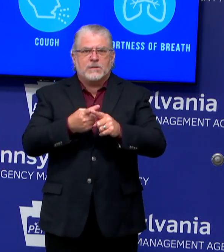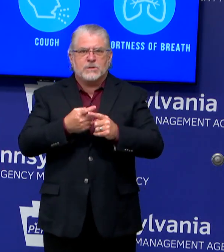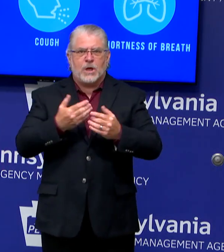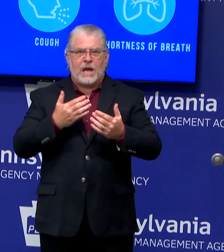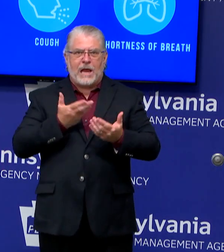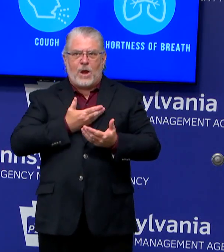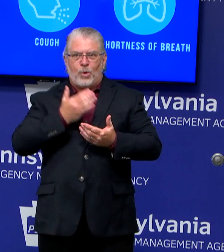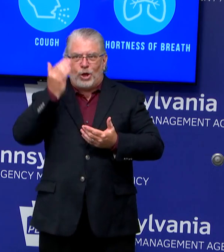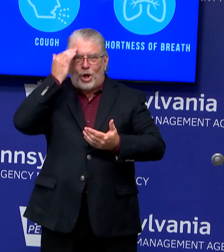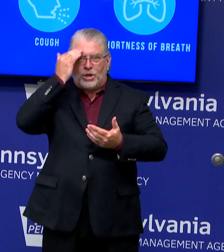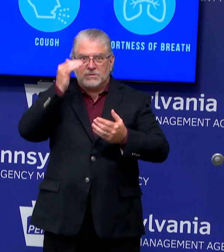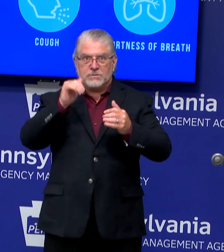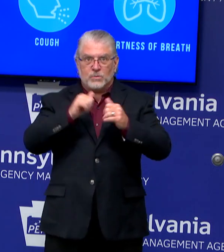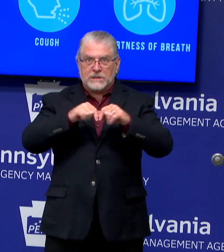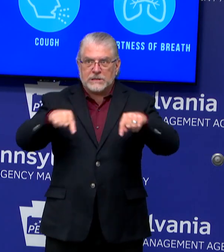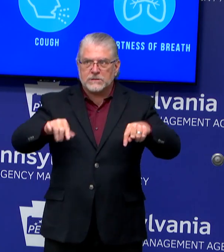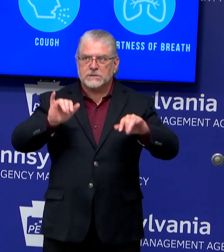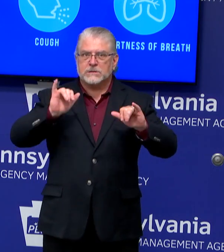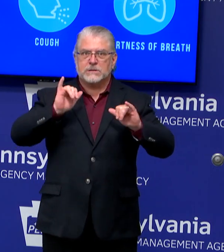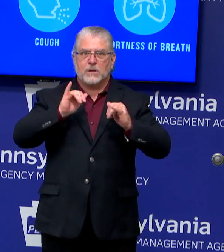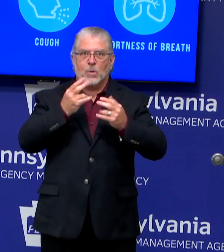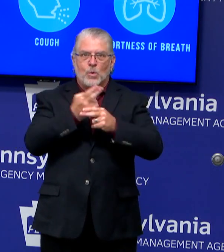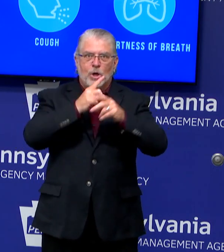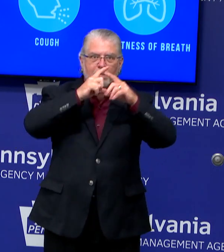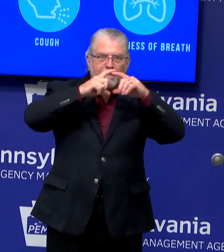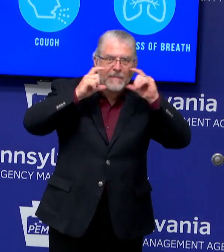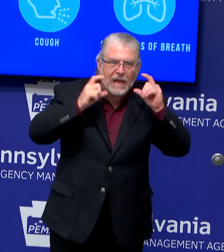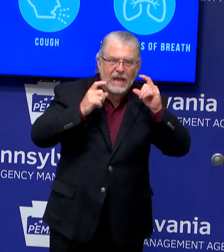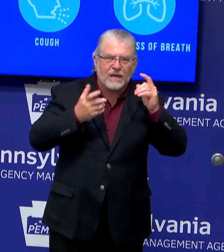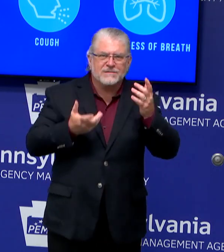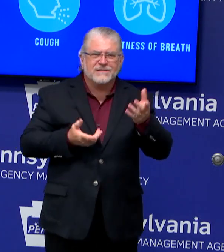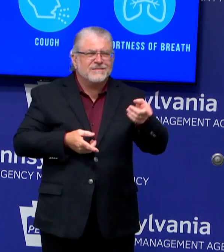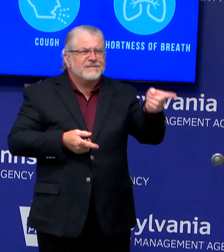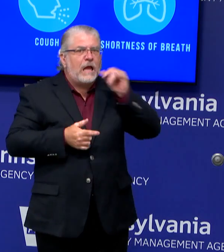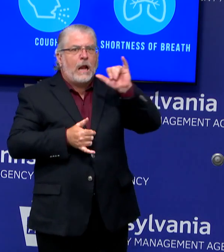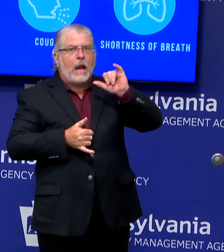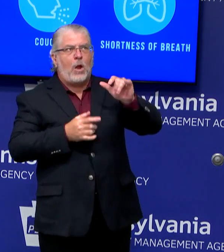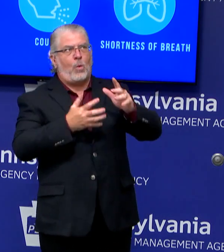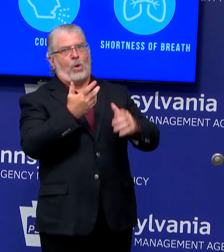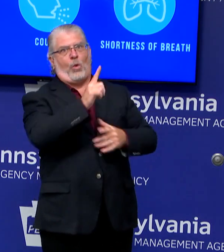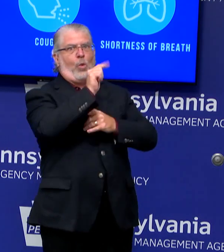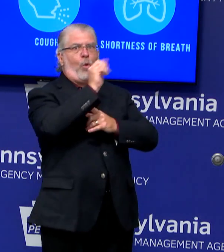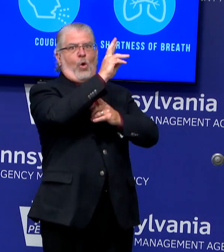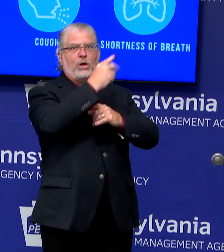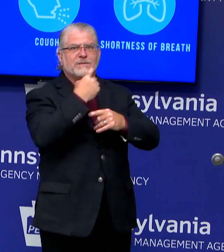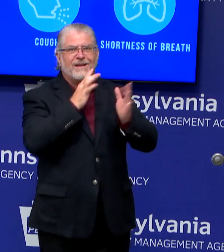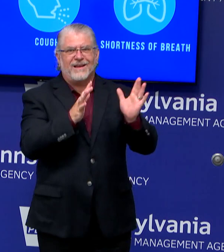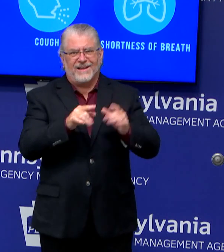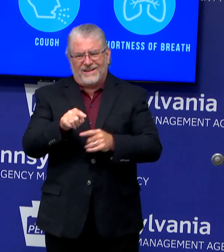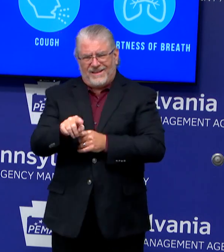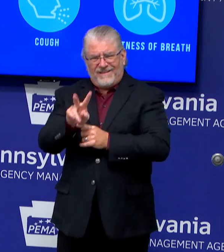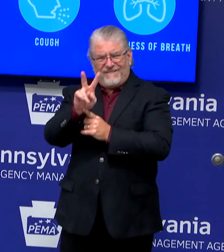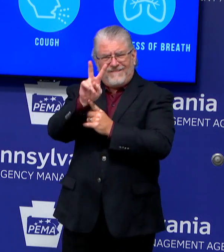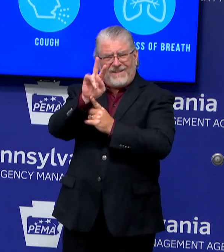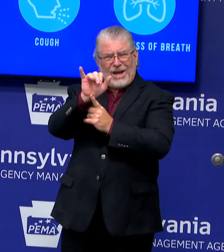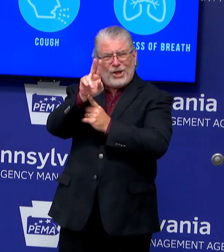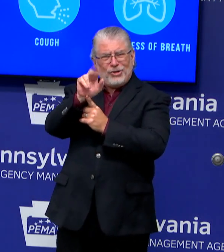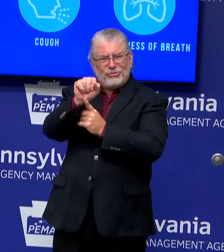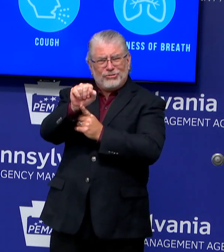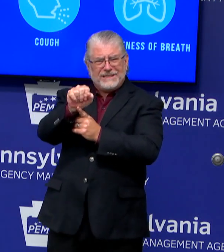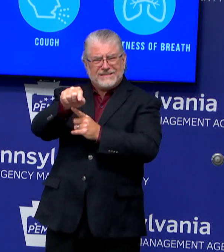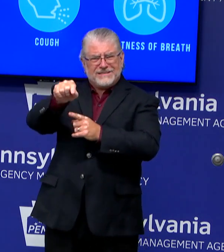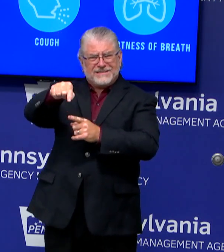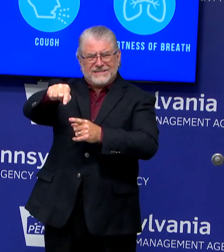a political statement. It actually works. And the virus is neither Republican or Democrat, liberal or conservative. It's out there to get us.